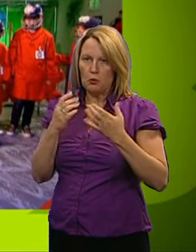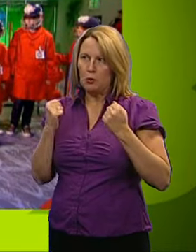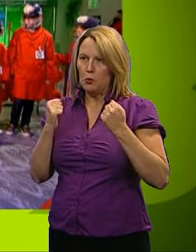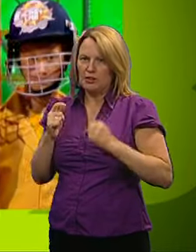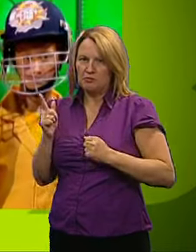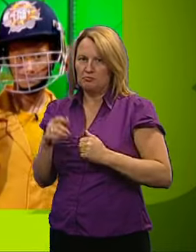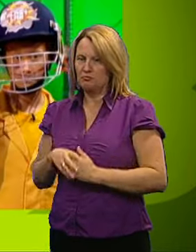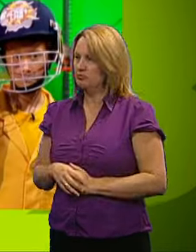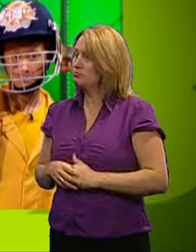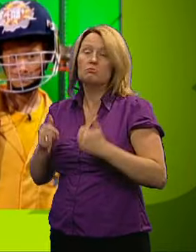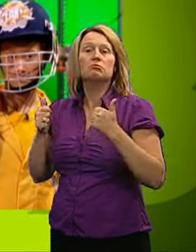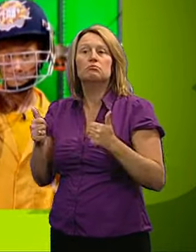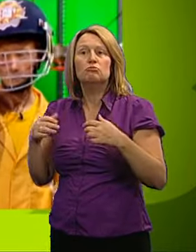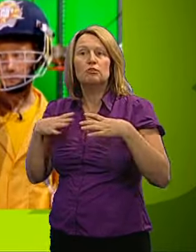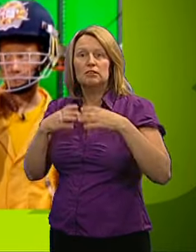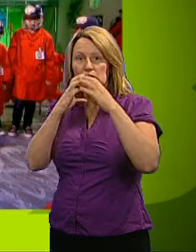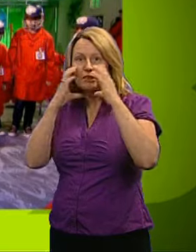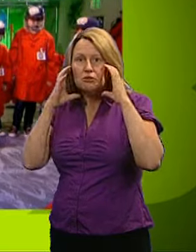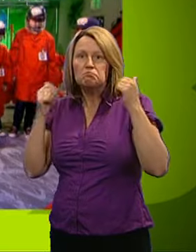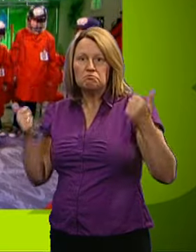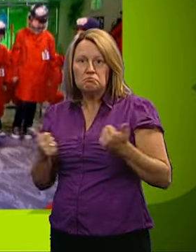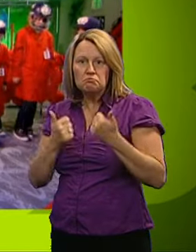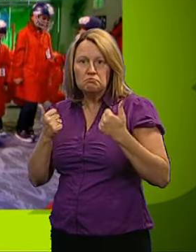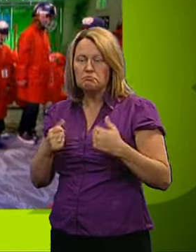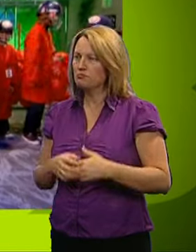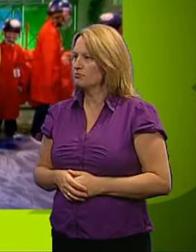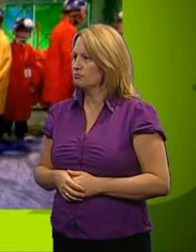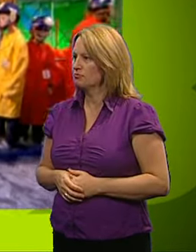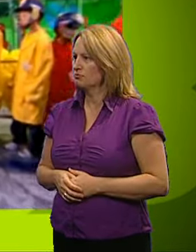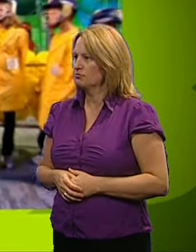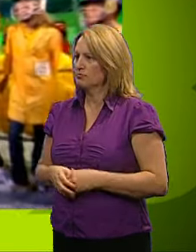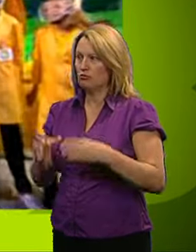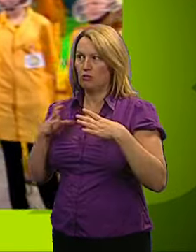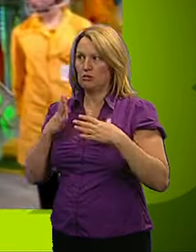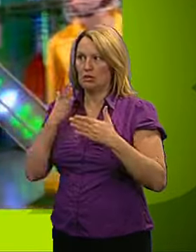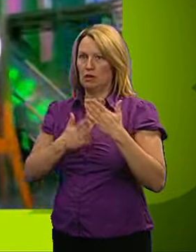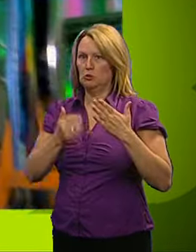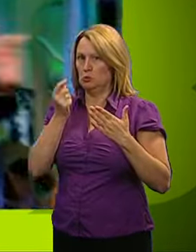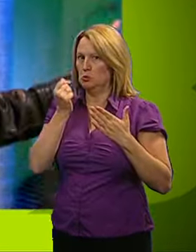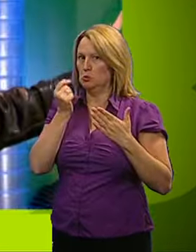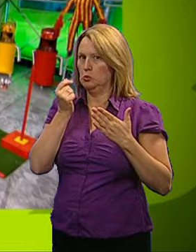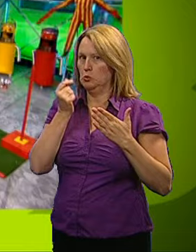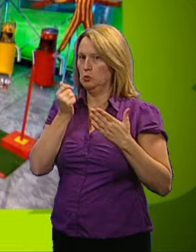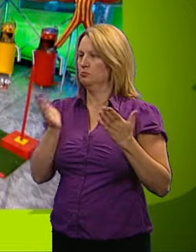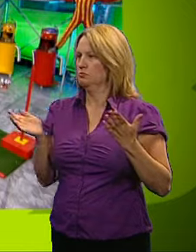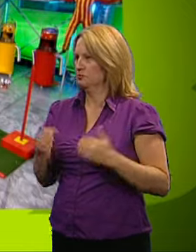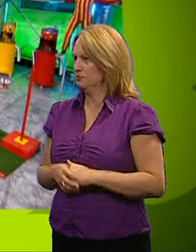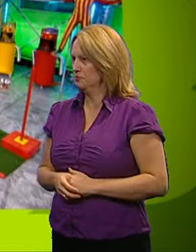it to get there. OK? That's some time. If you're ready, you ready? That some time starts now!